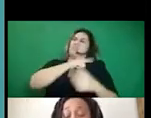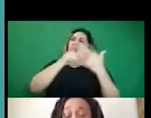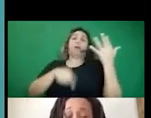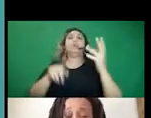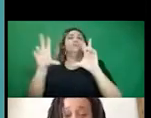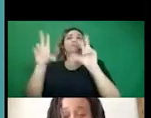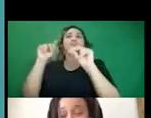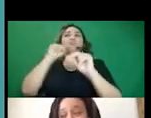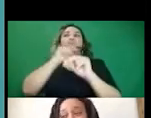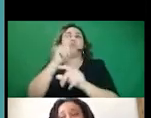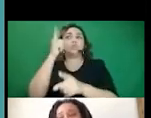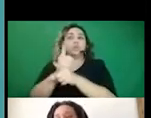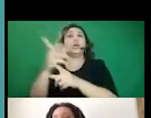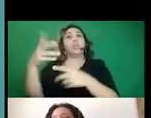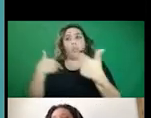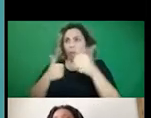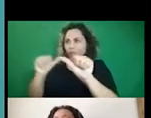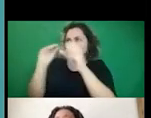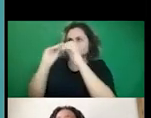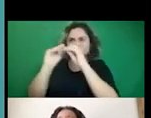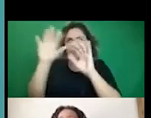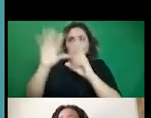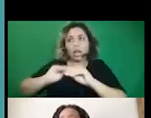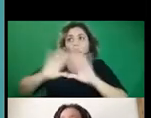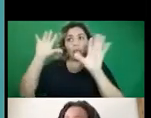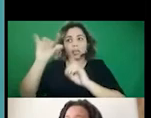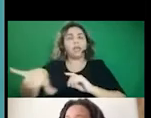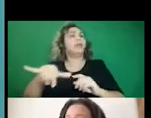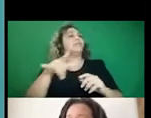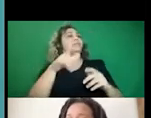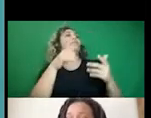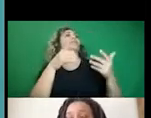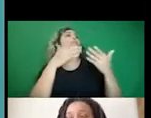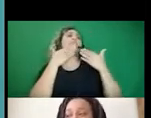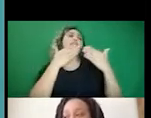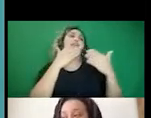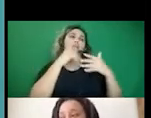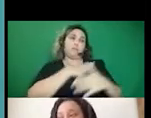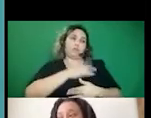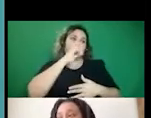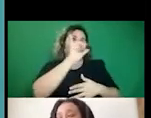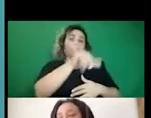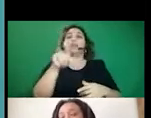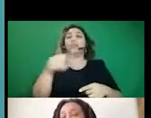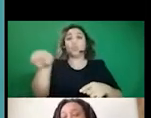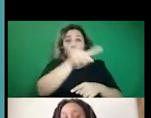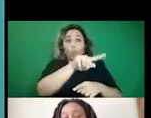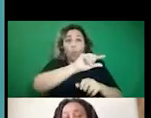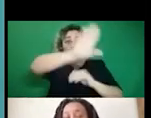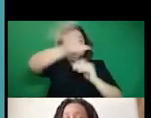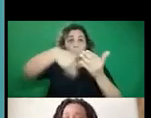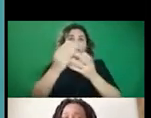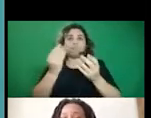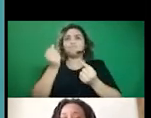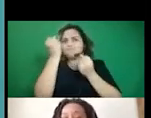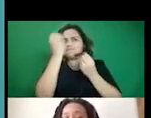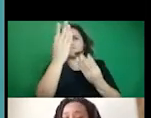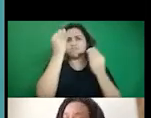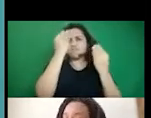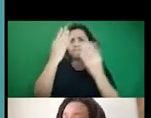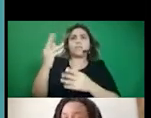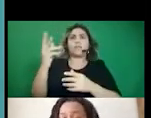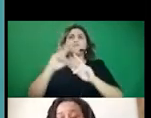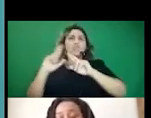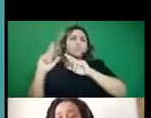And we appreciate you for that. I want to thank you all for these responses. And I, now that we've sort of talked about the